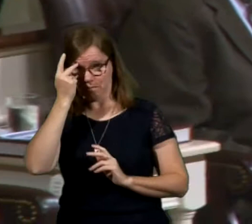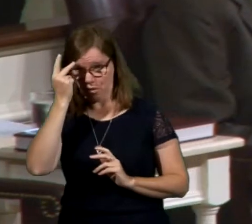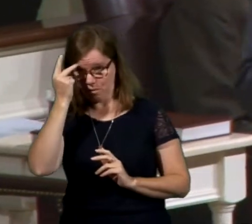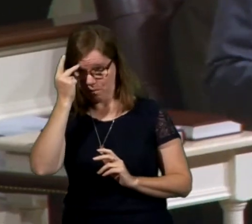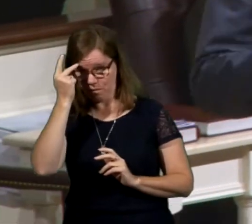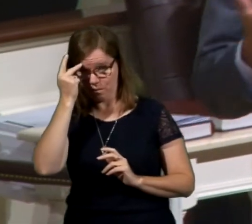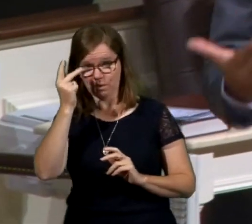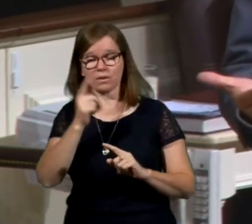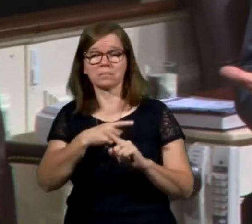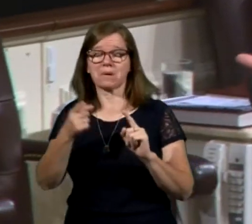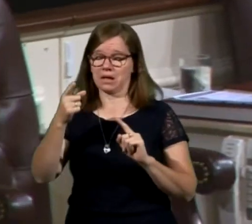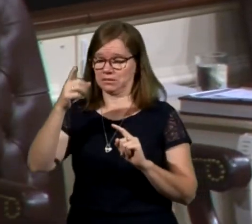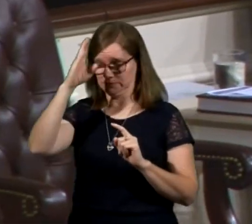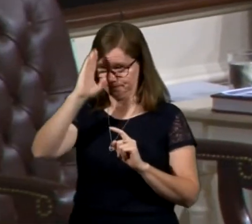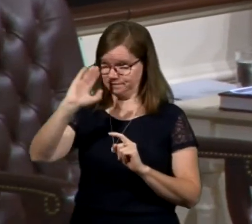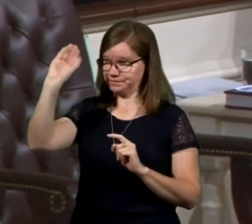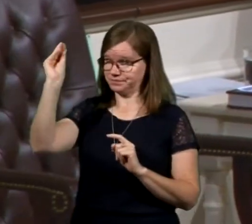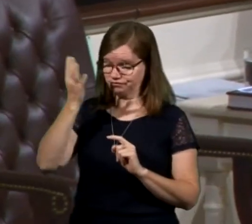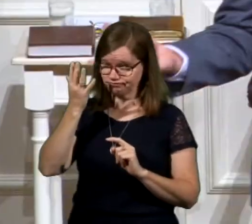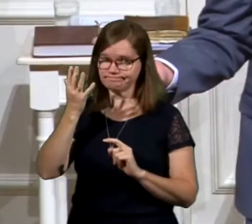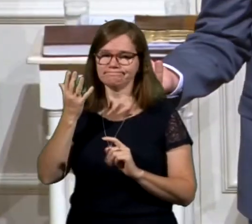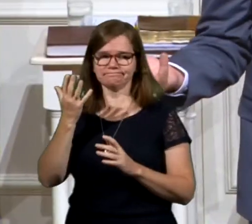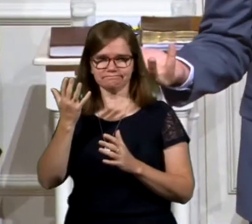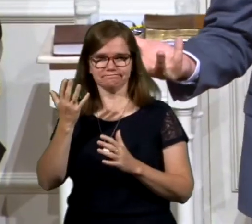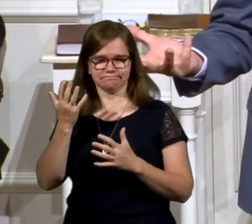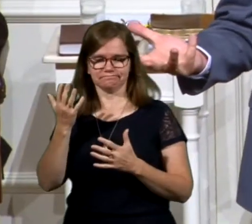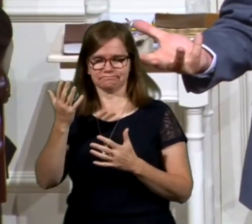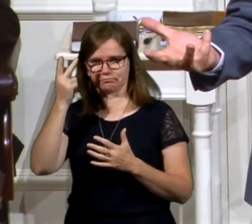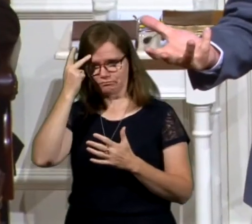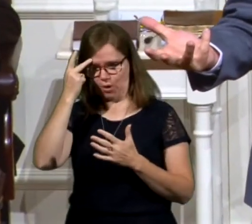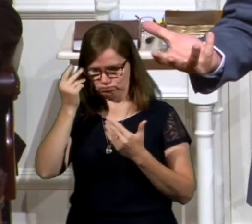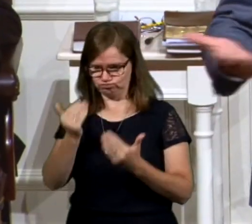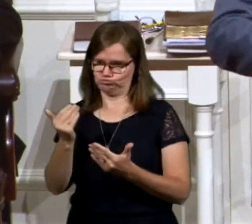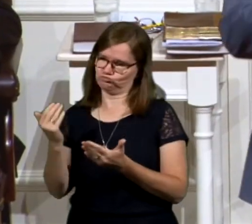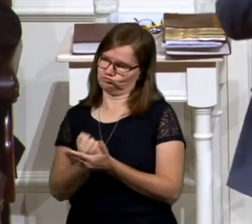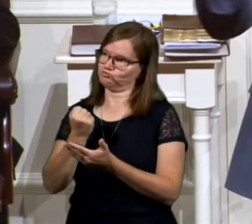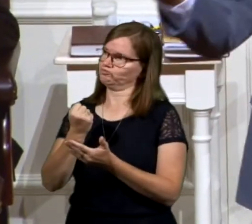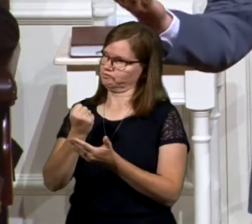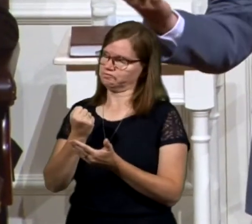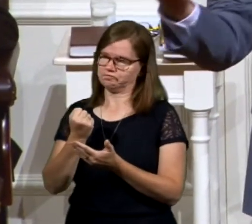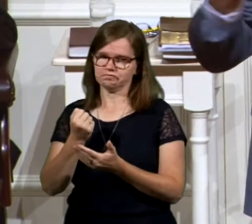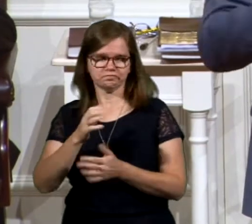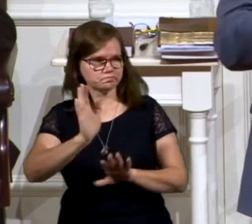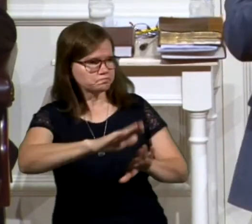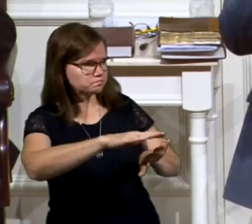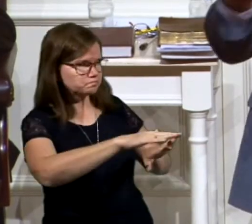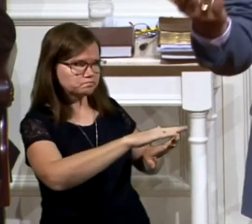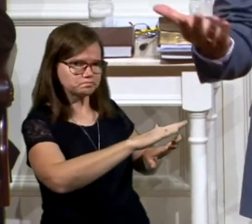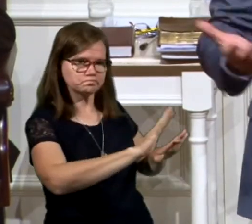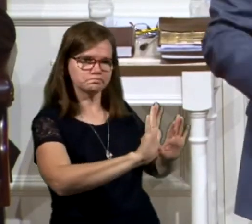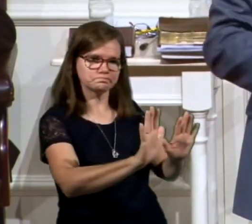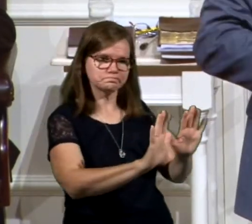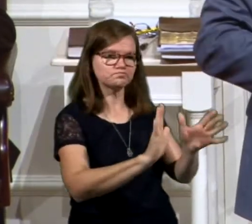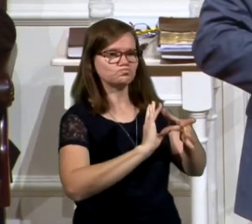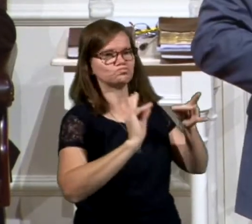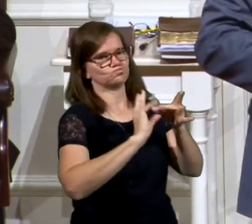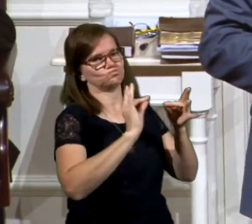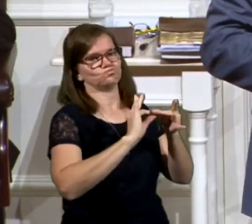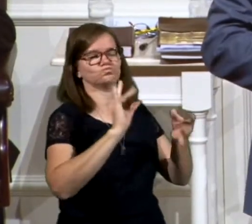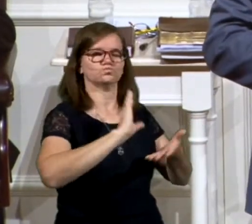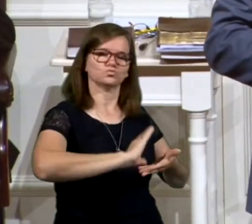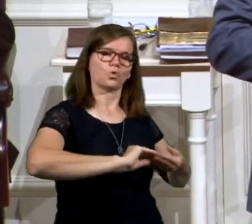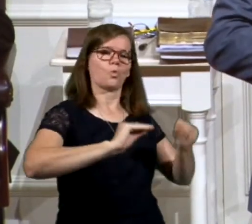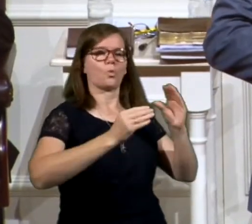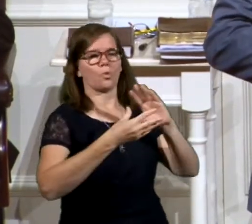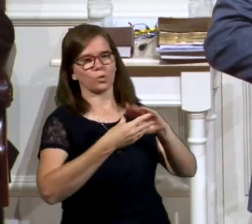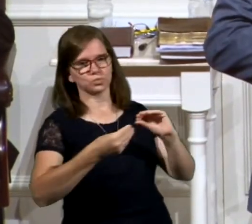by God's grace, he took advantage of an opportunity. And he got their attention. He shared his story. He